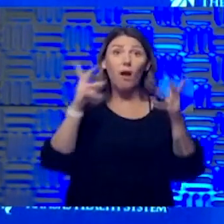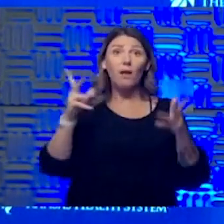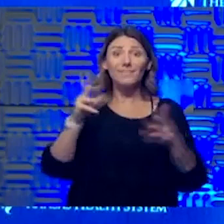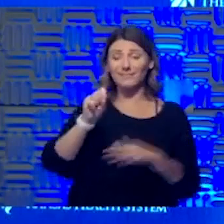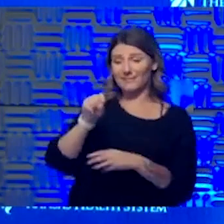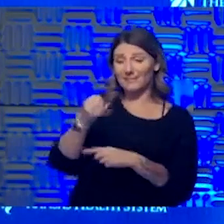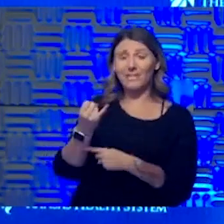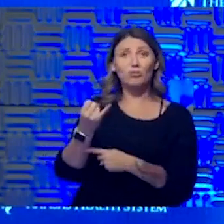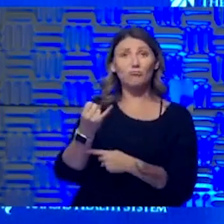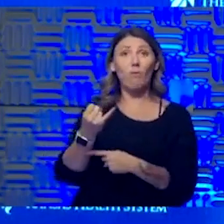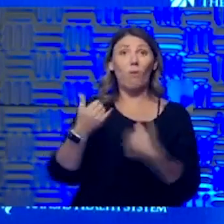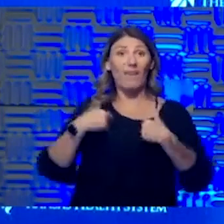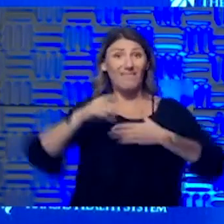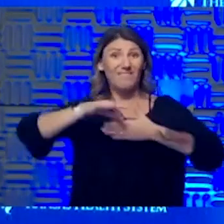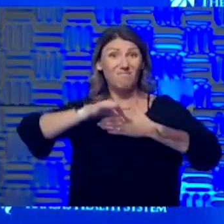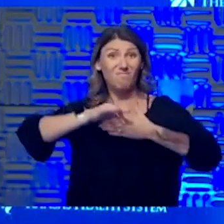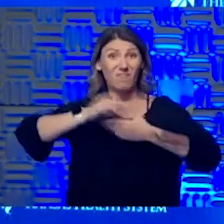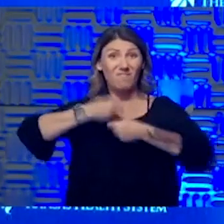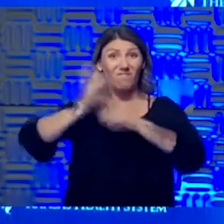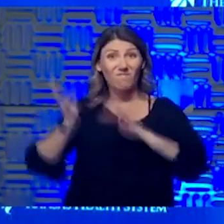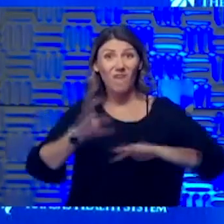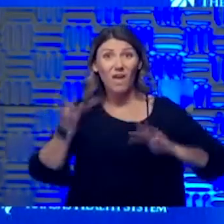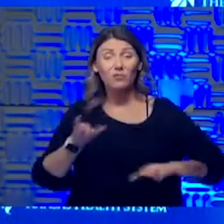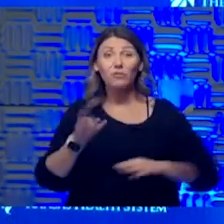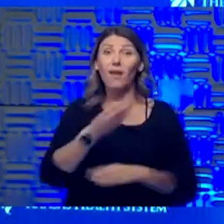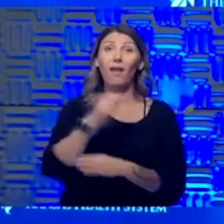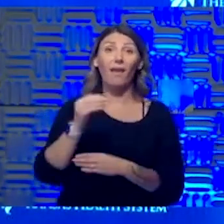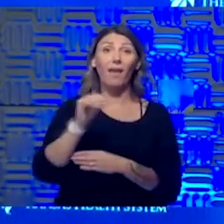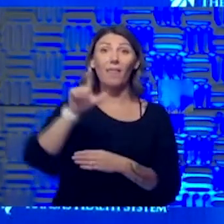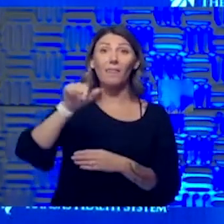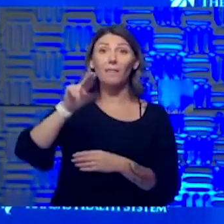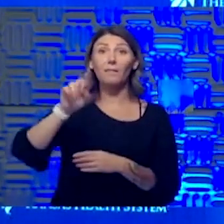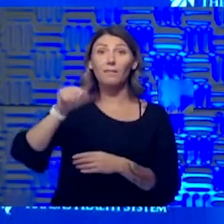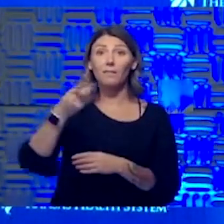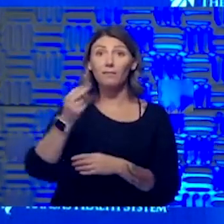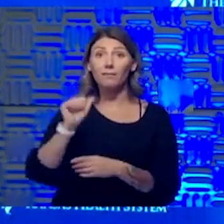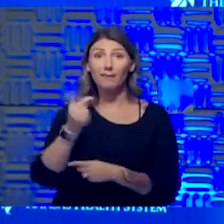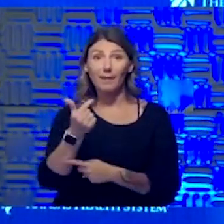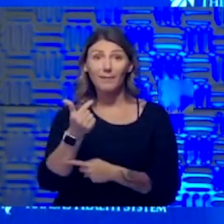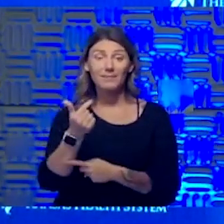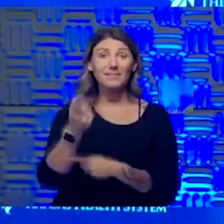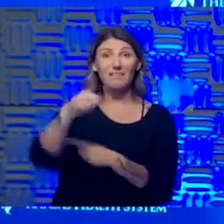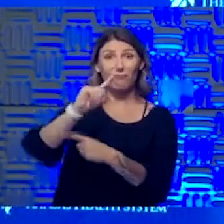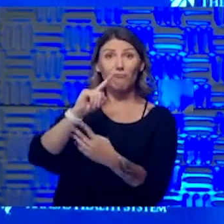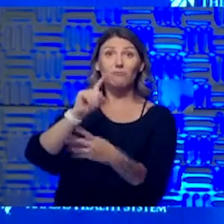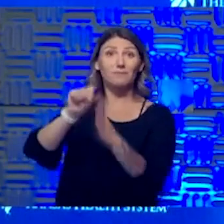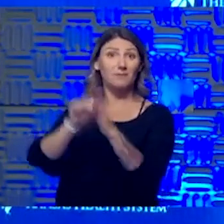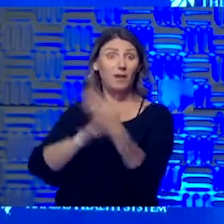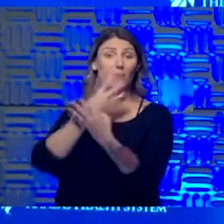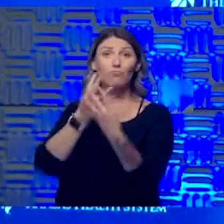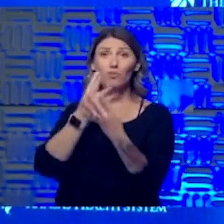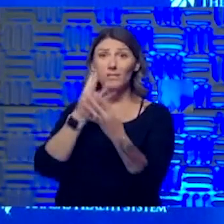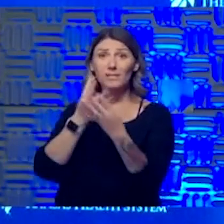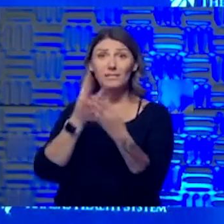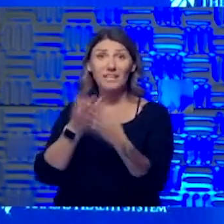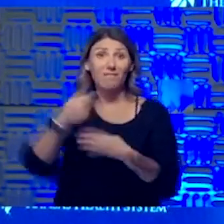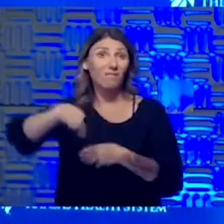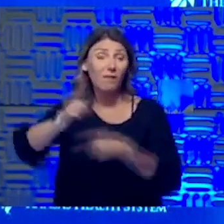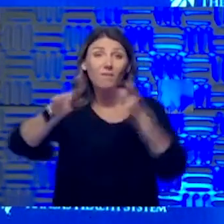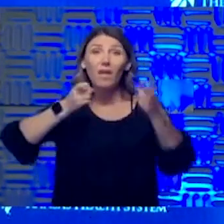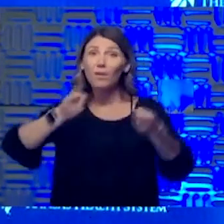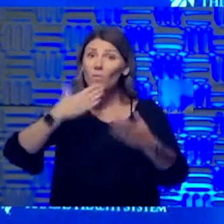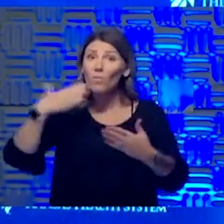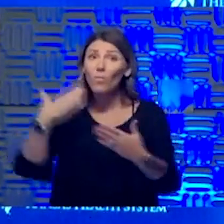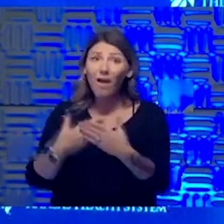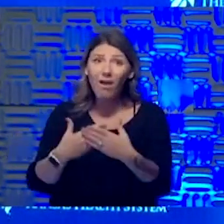a state prison who, by the way, have done a really good job of handling this crisis. All the COVID prisoners that are positive for the state come to Lansing